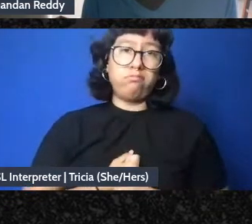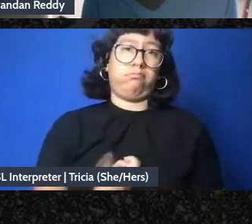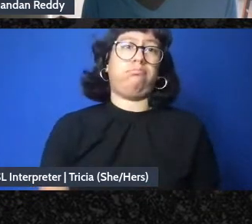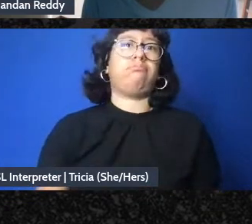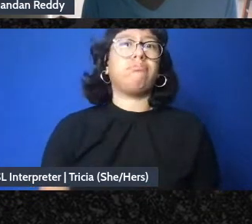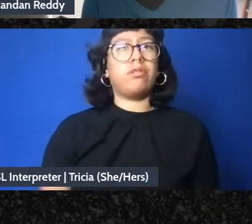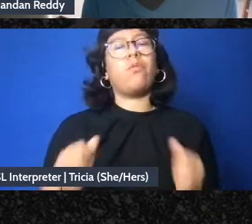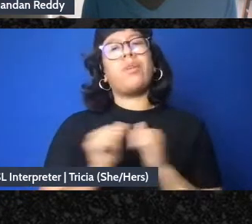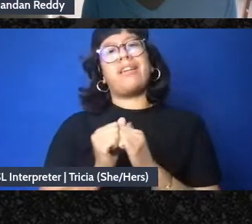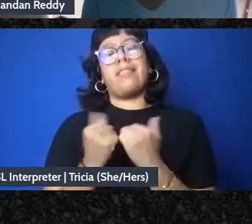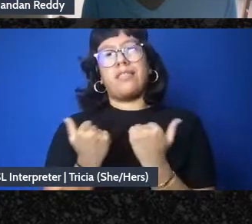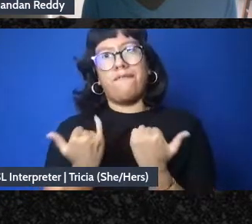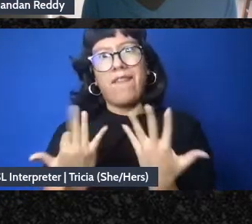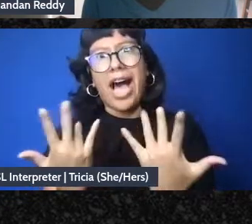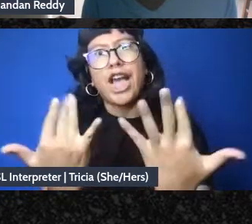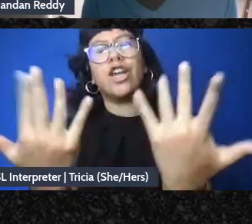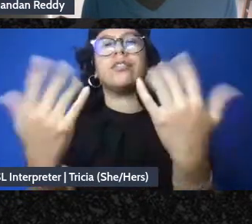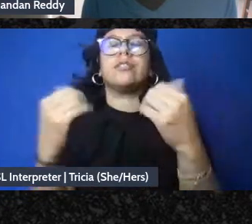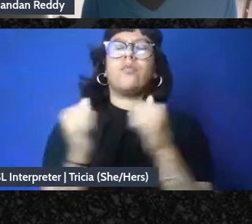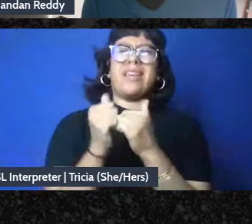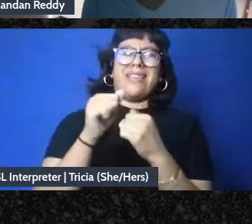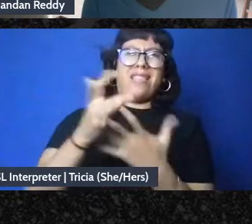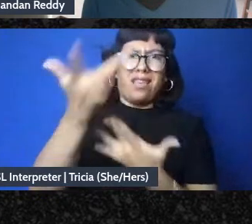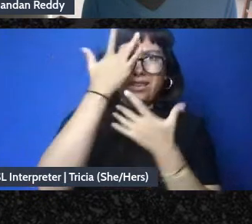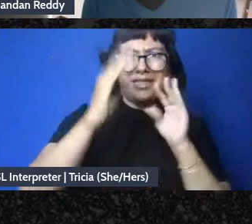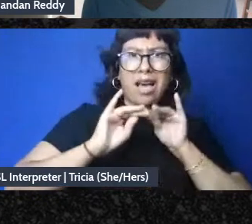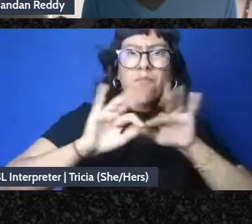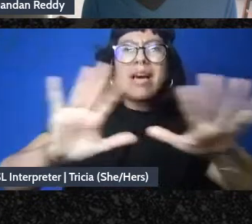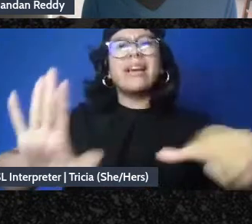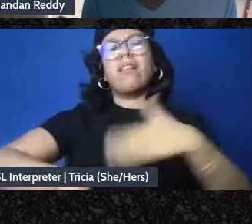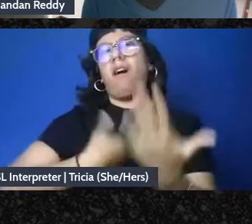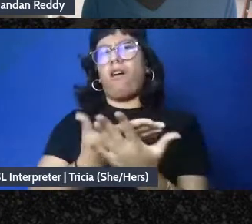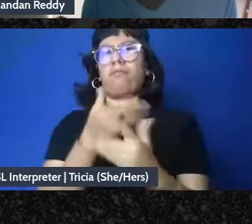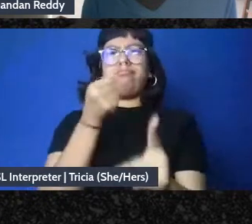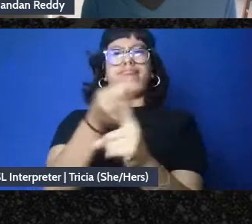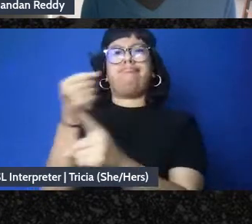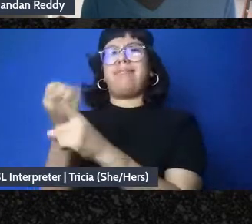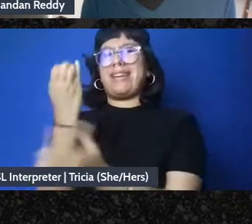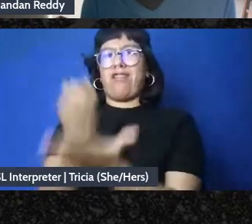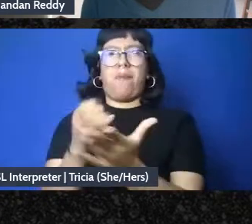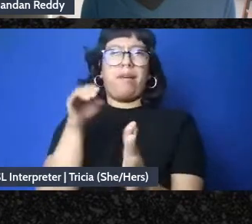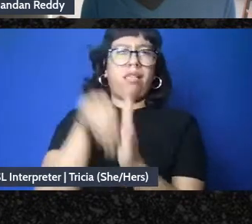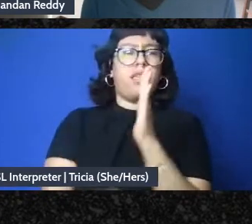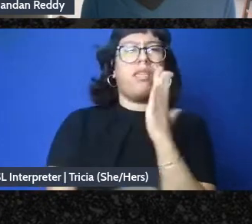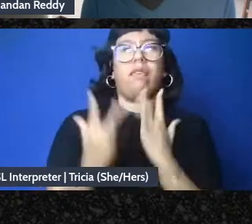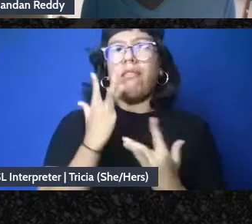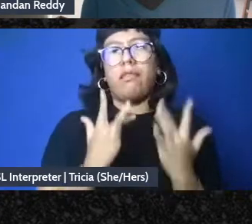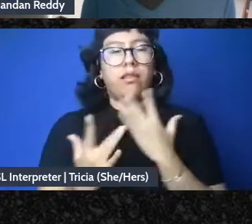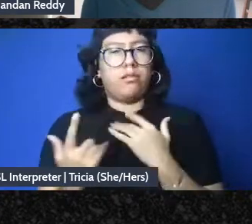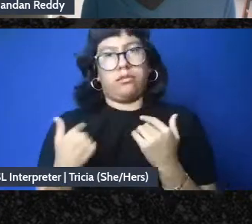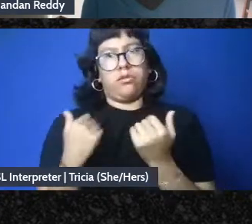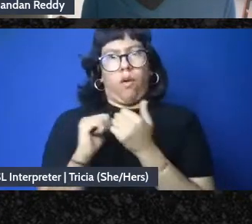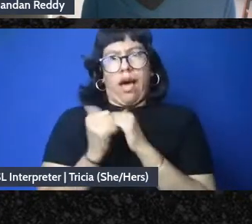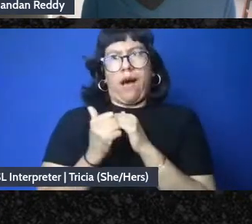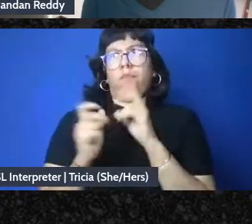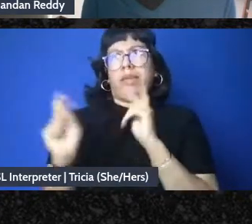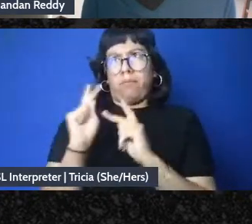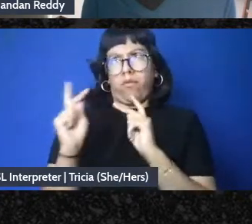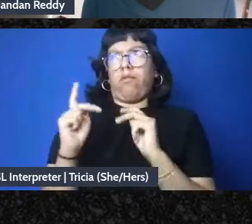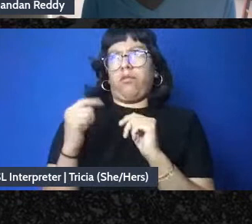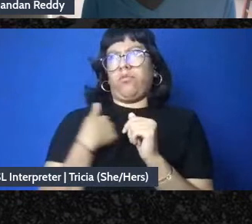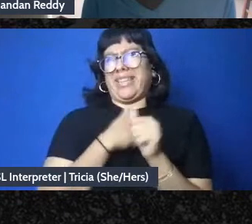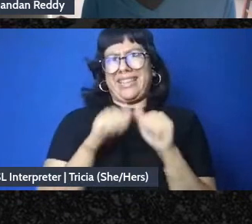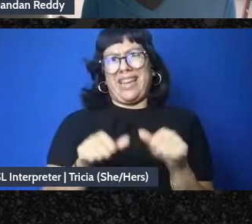wave of pandemic and all of the economic impacts of it so I just think we have to speak to that like what is going to keep people in this how do